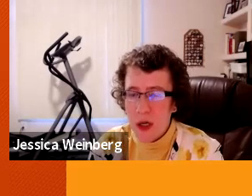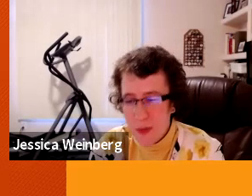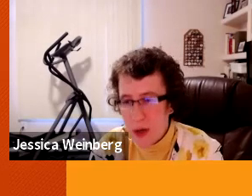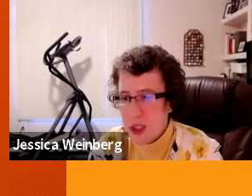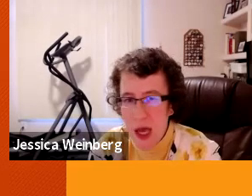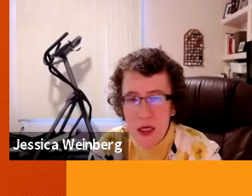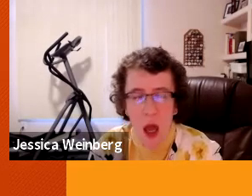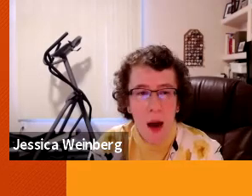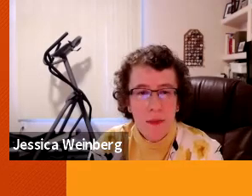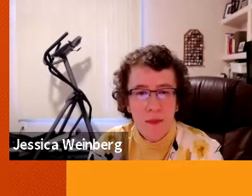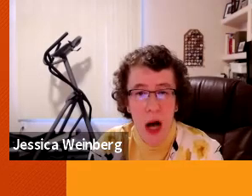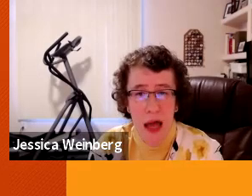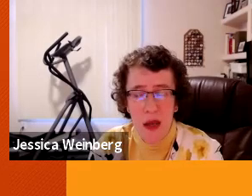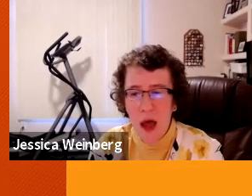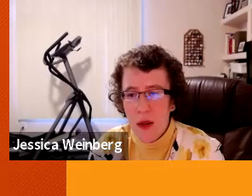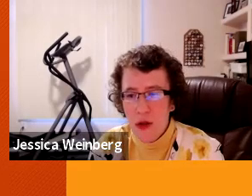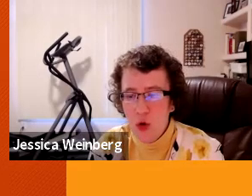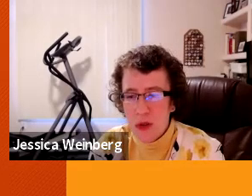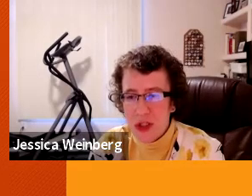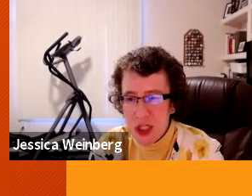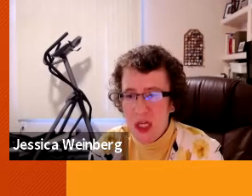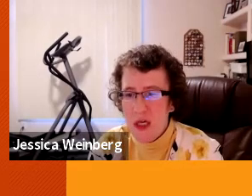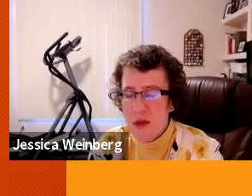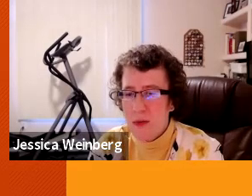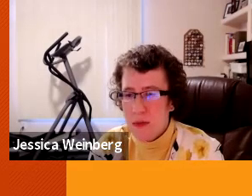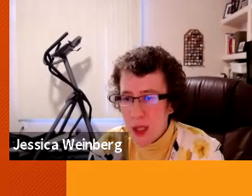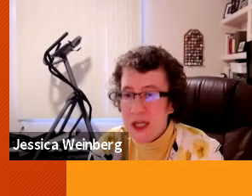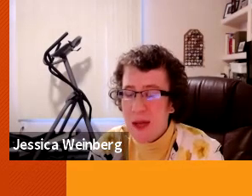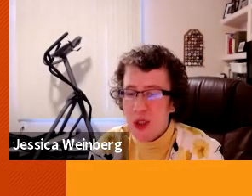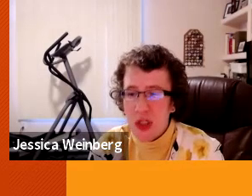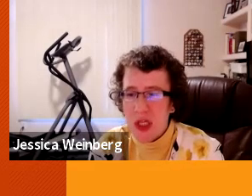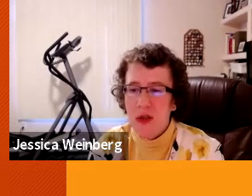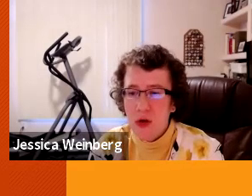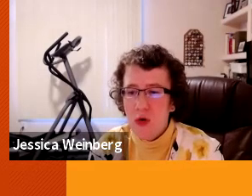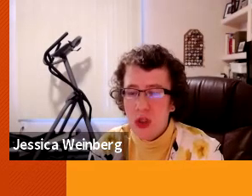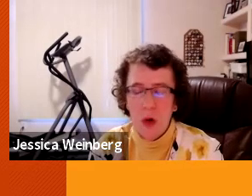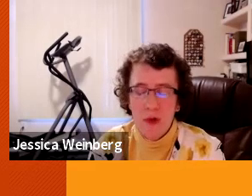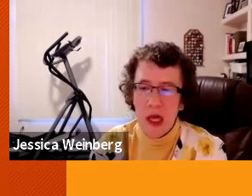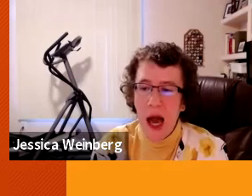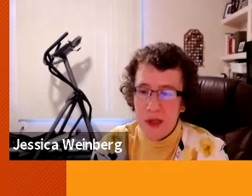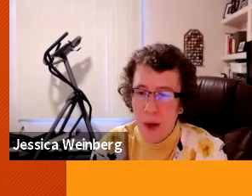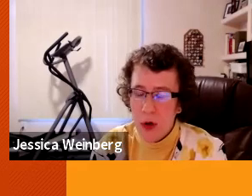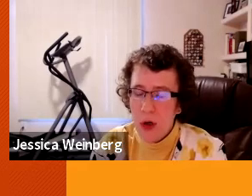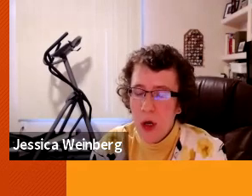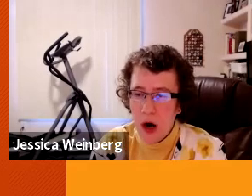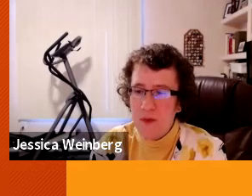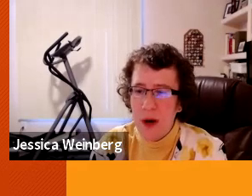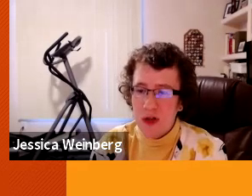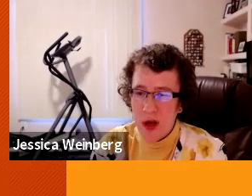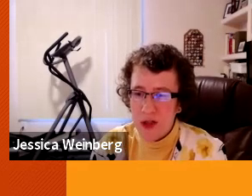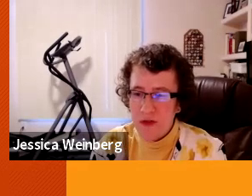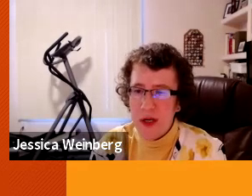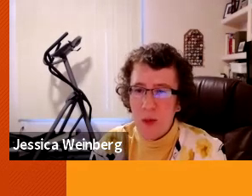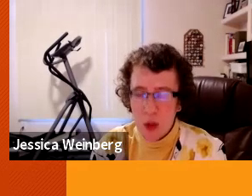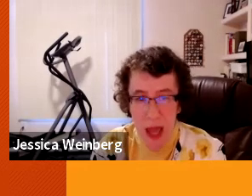that we're talking about tonight but you will see in the a lot of times you see in the news a really high number of